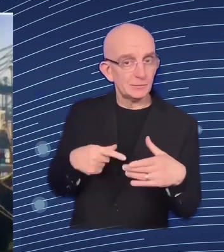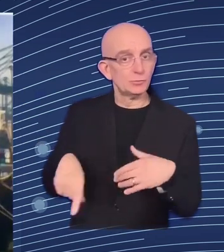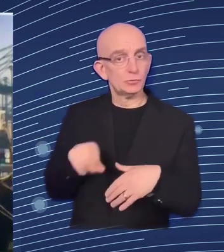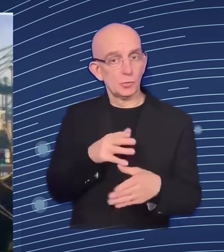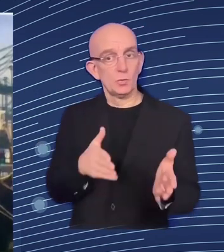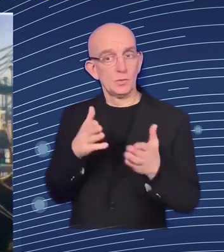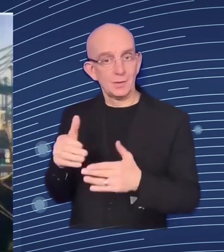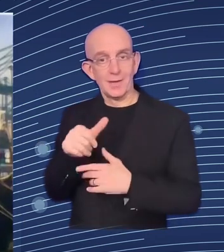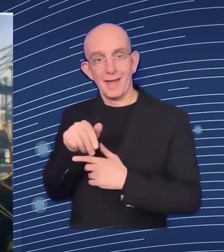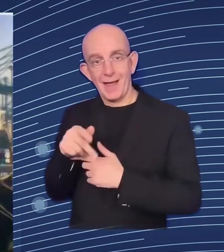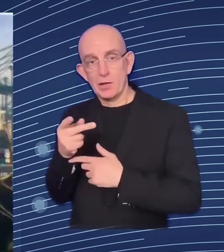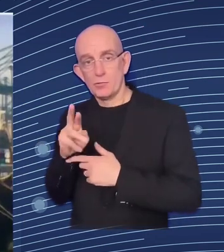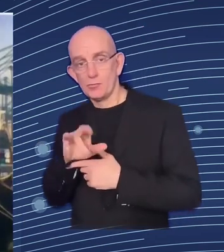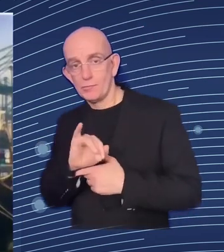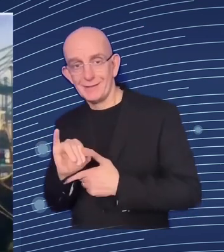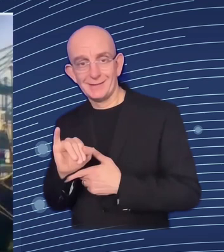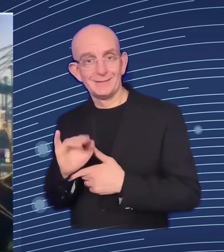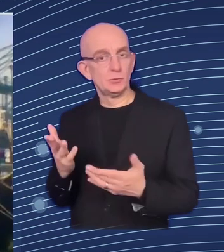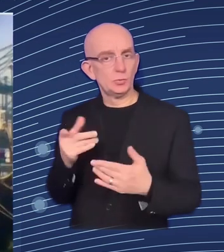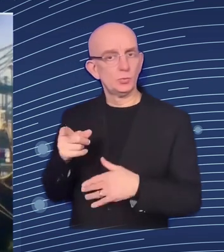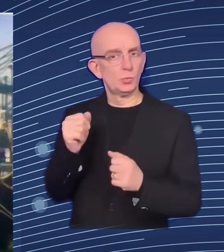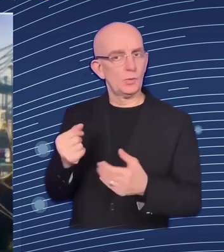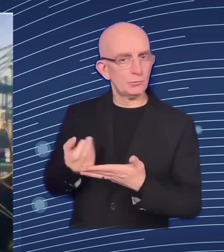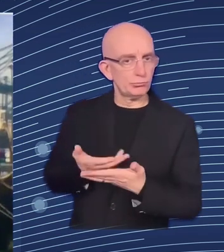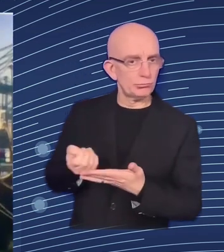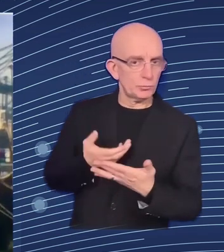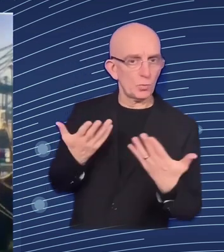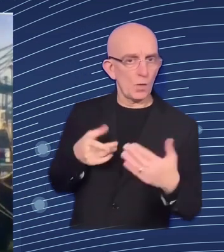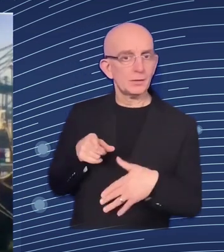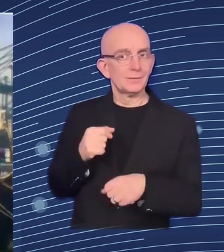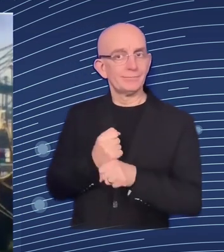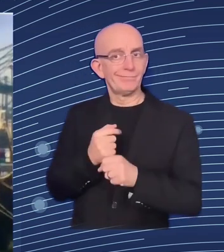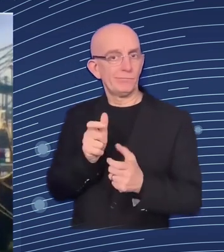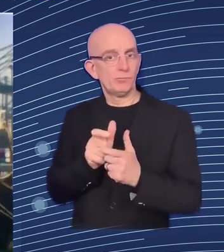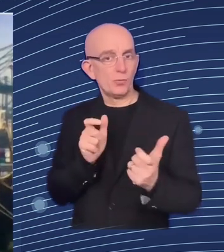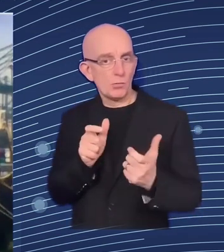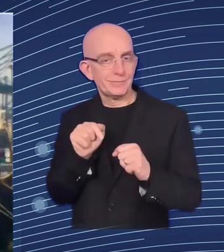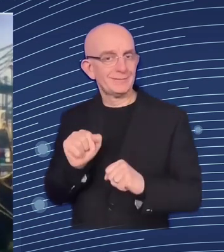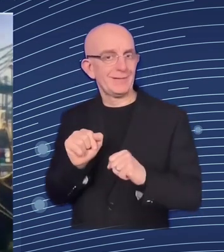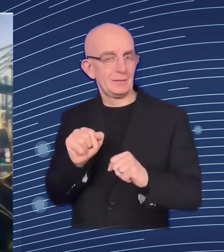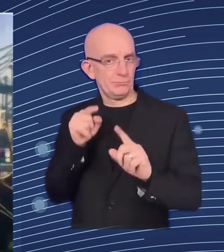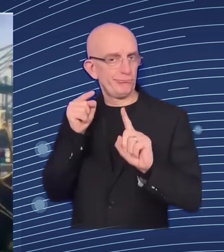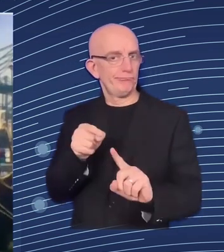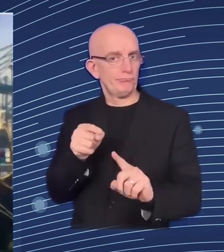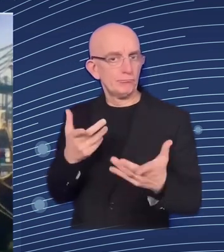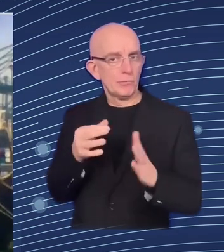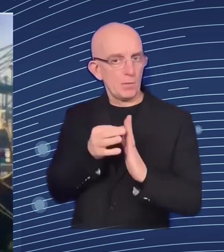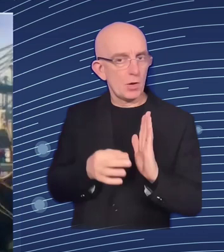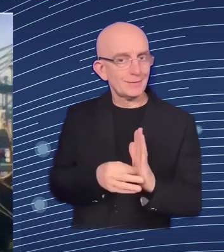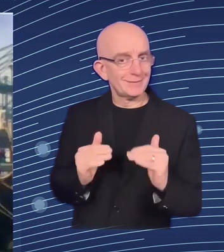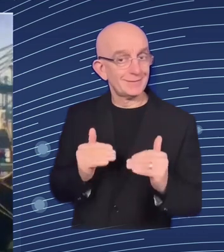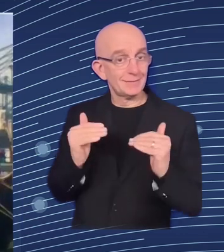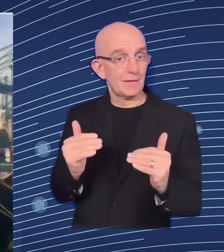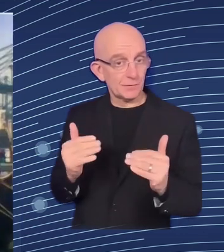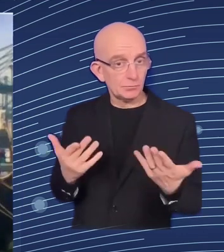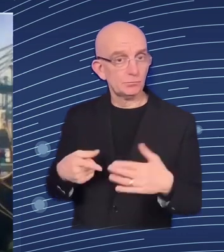we all want to try and create a an effective ecosystem in in which skills can develop and and livelihoods are protected and